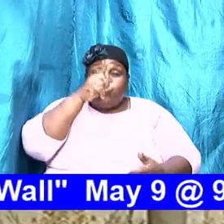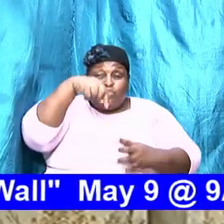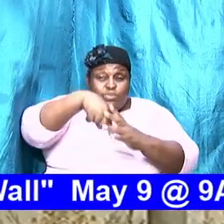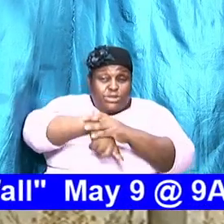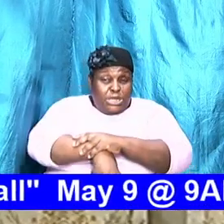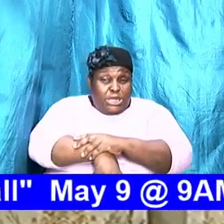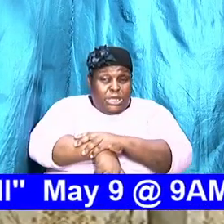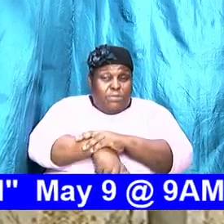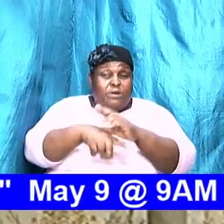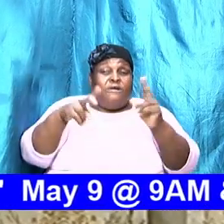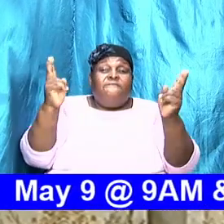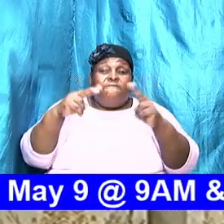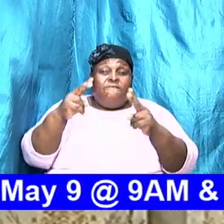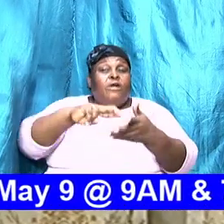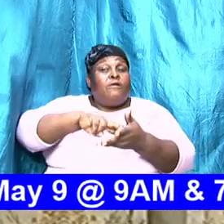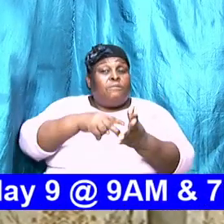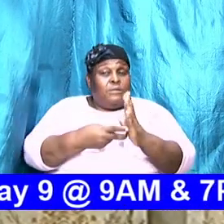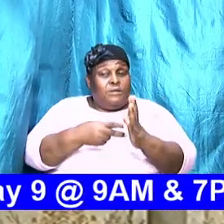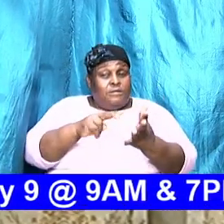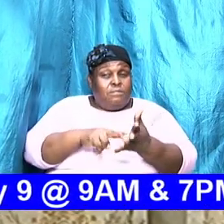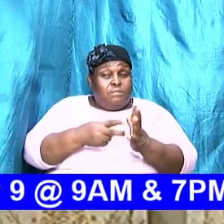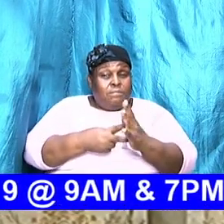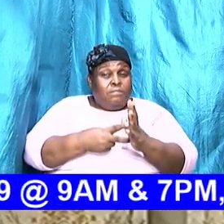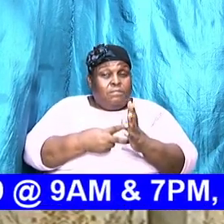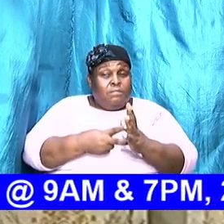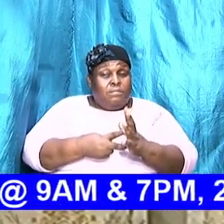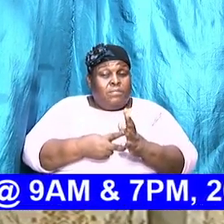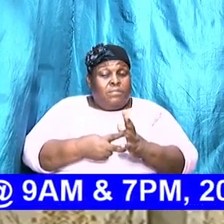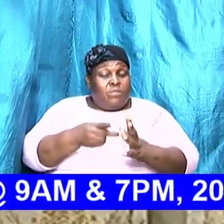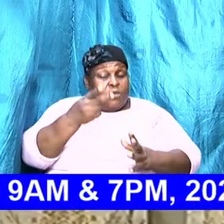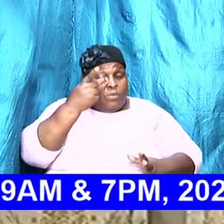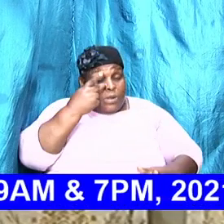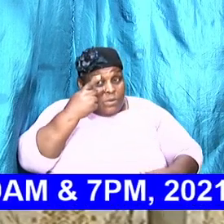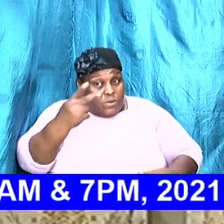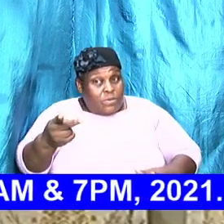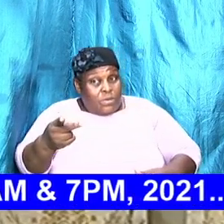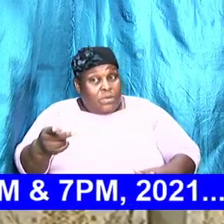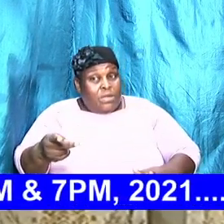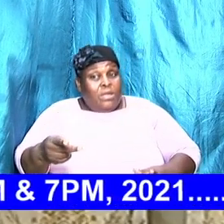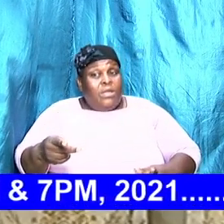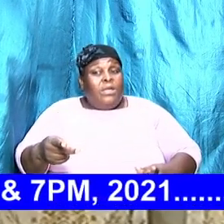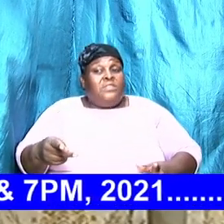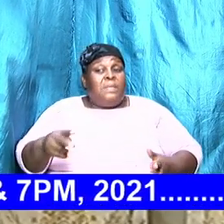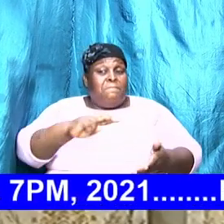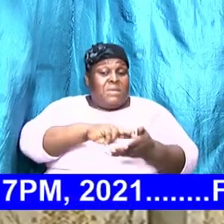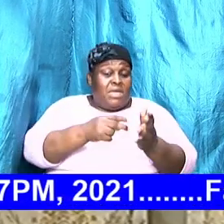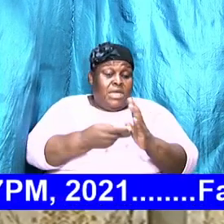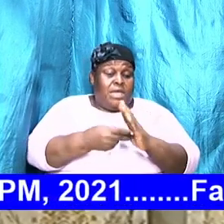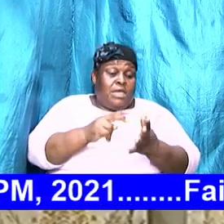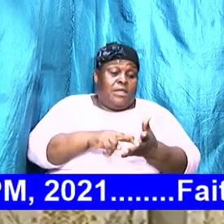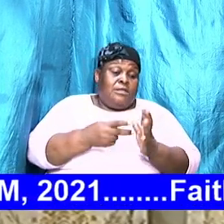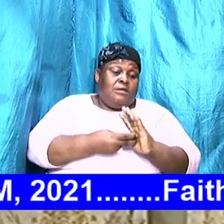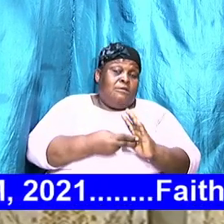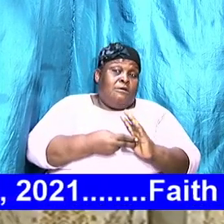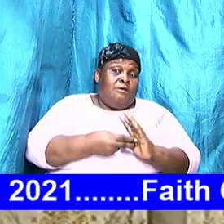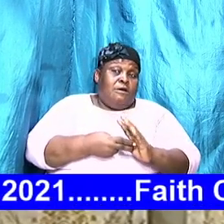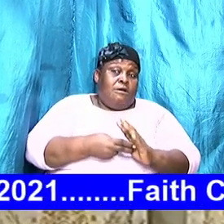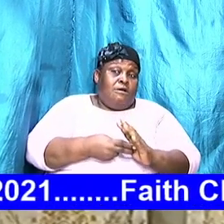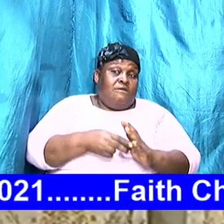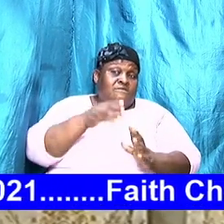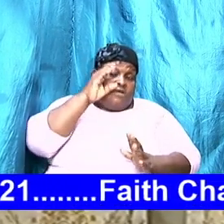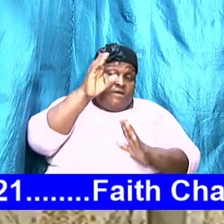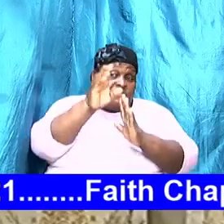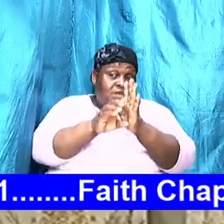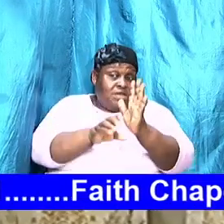and they are very meaningful. We looked at the concept of covenant. And we showed that the marriage is a covenant